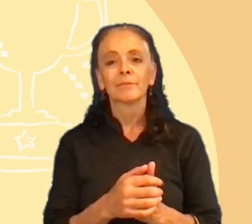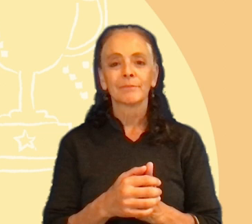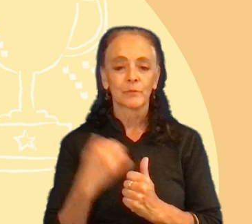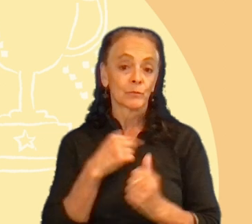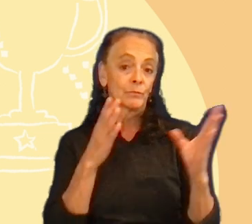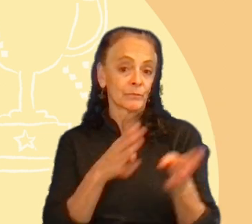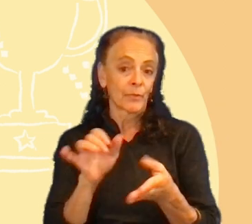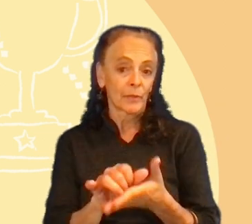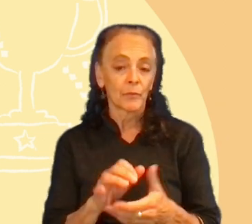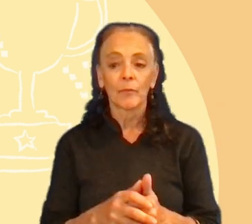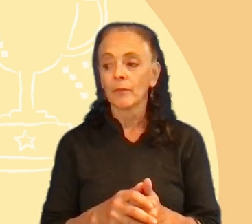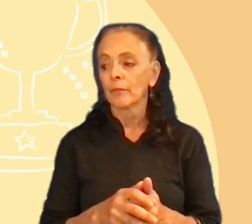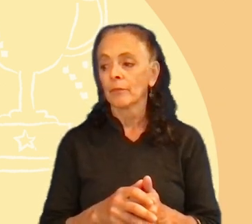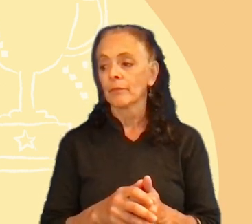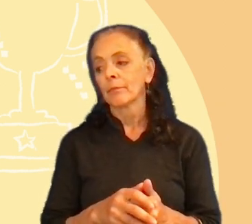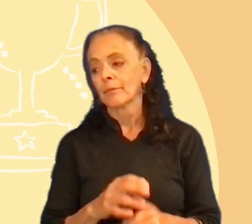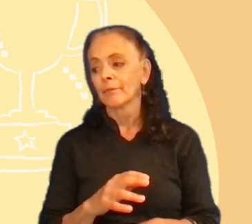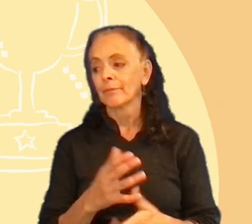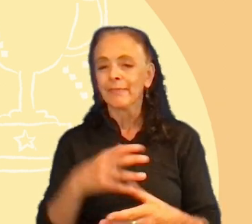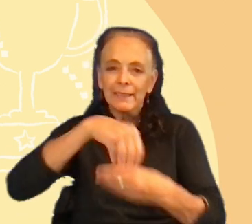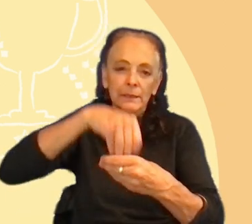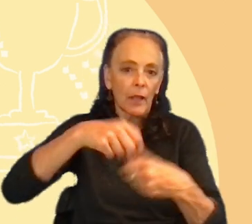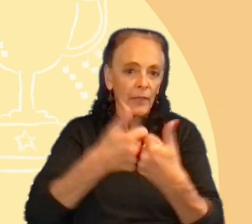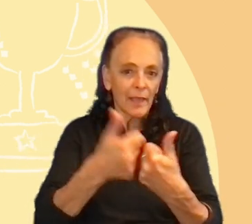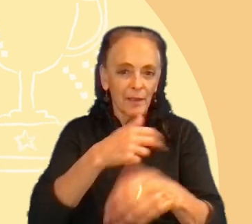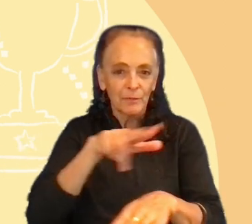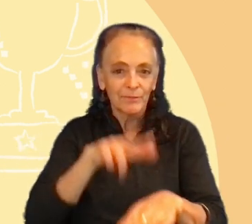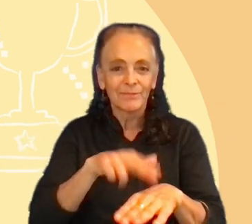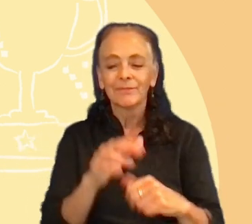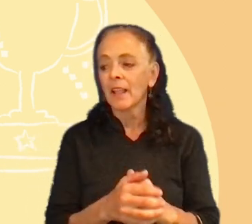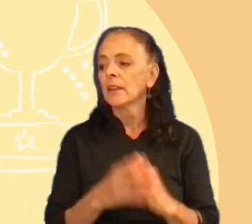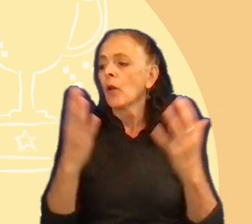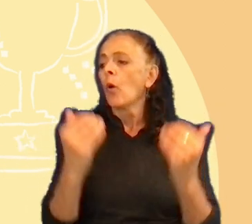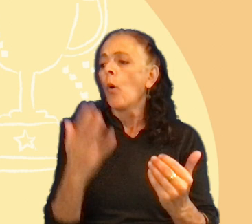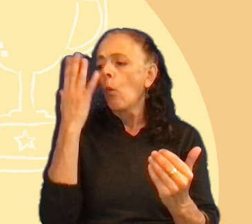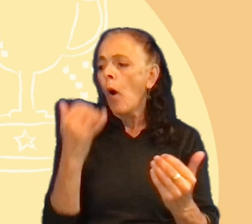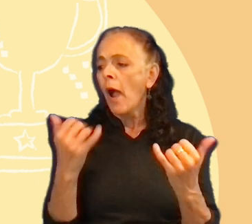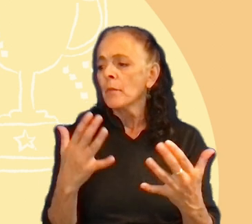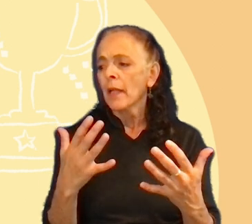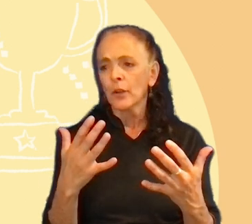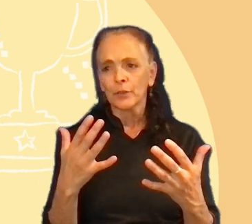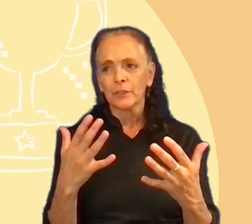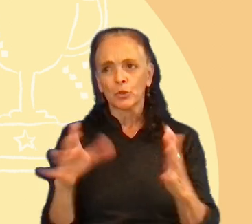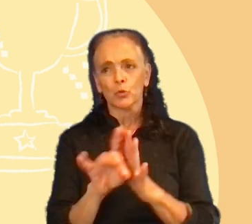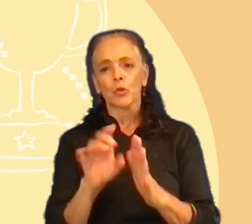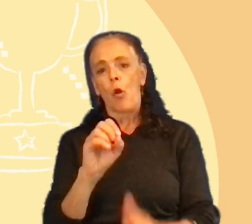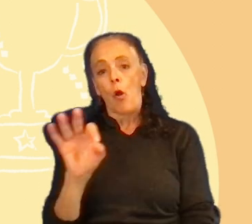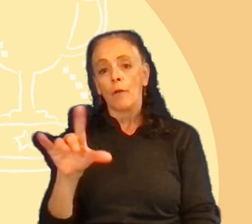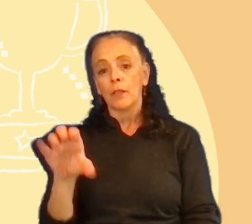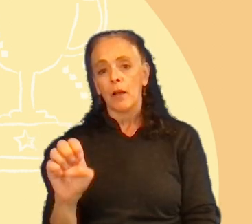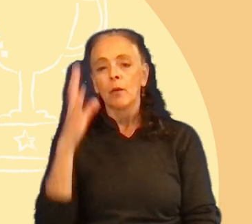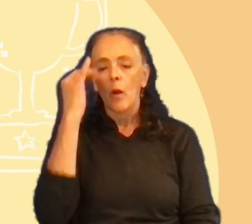of course, in the legal ways inside the game. And, uh, why do players play offline? Yeah, as I said, we need to